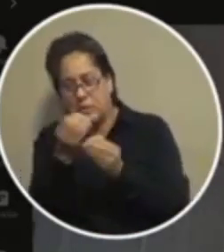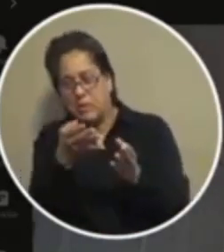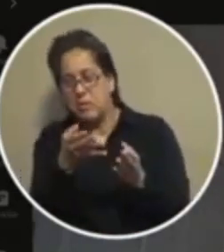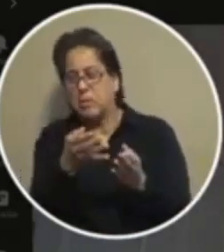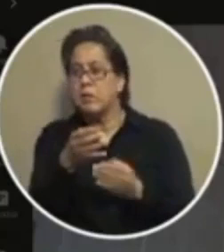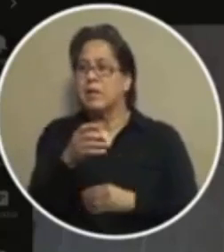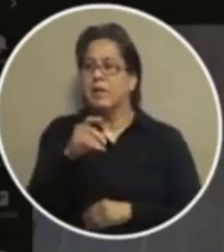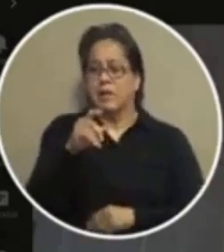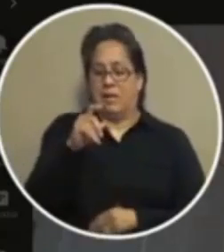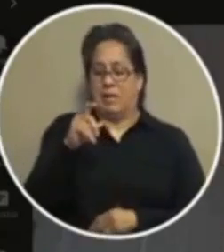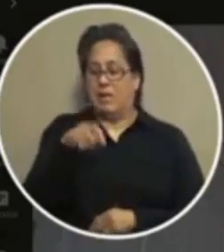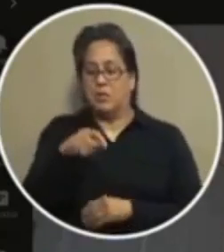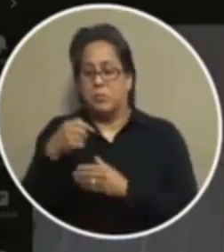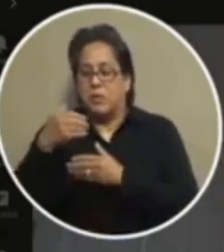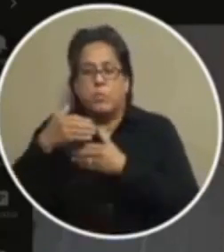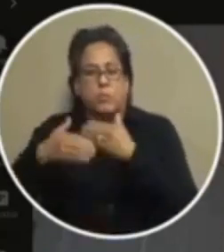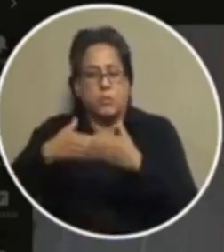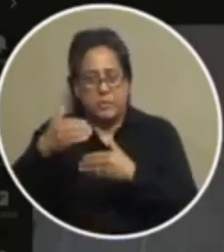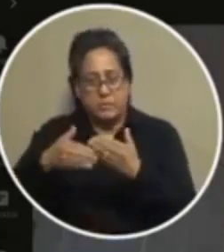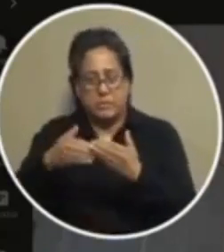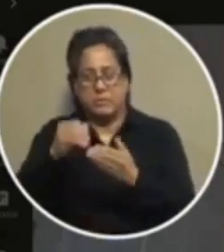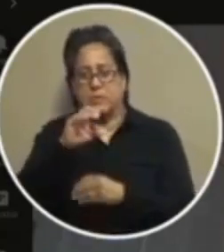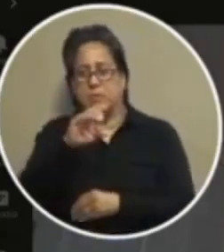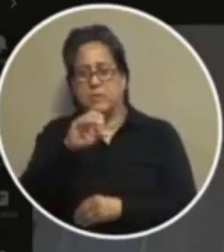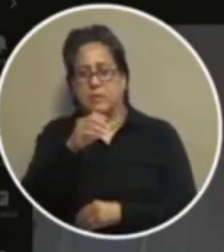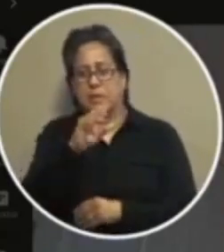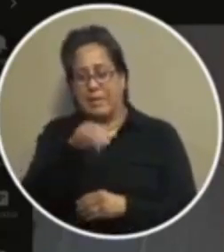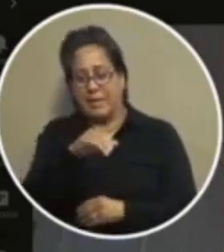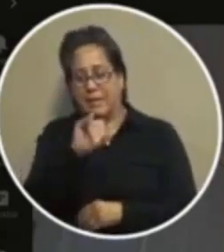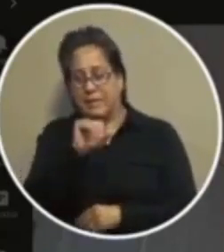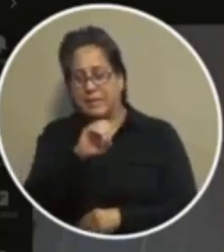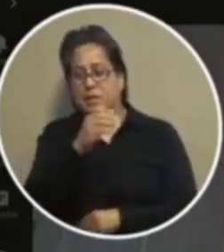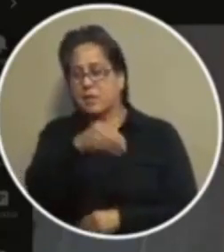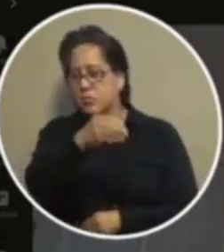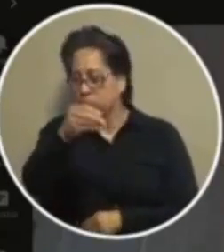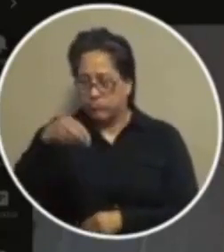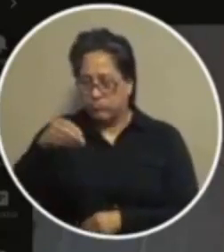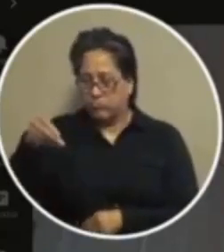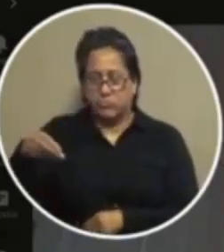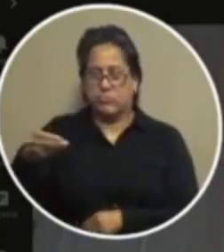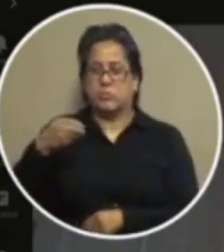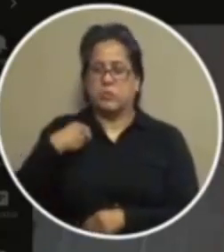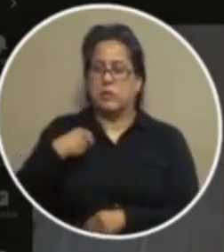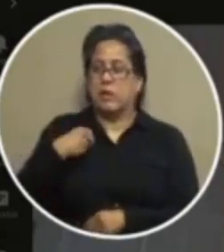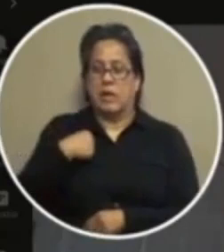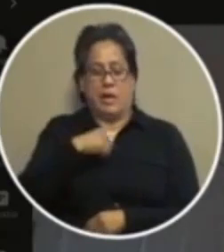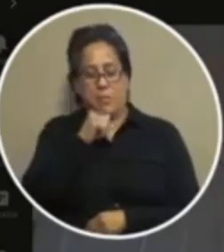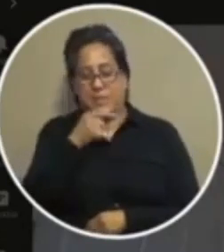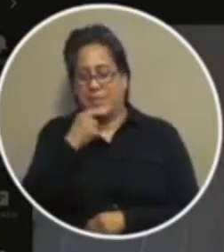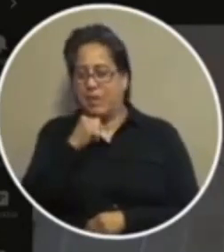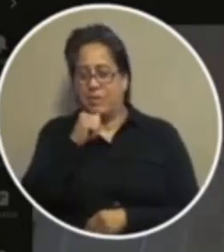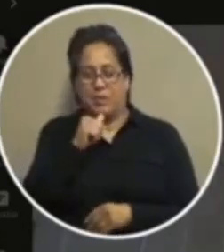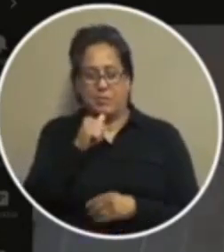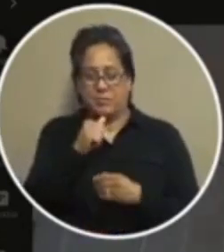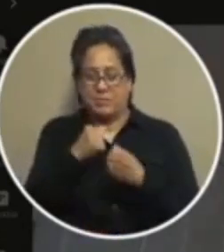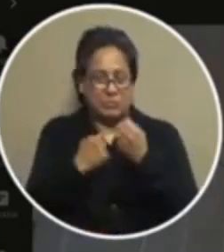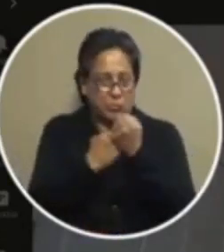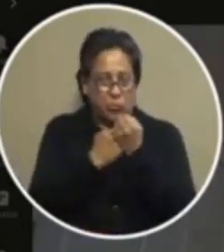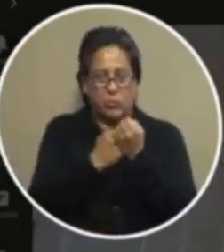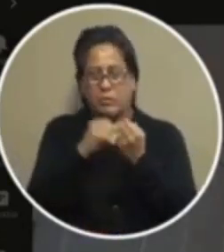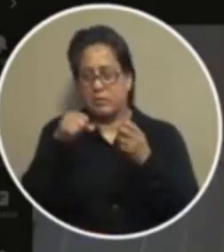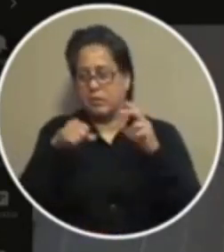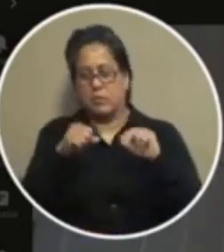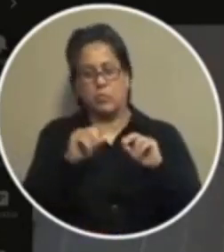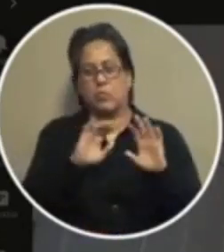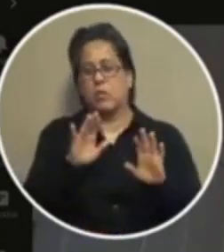there has to be a process to get the case to us if it's not that i'm not in favor of it i i just